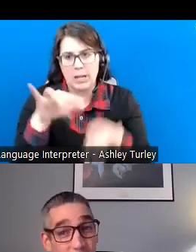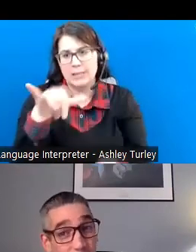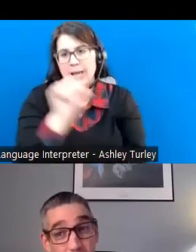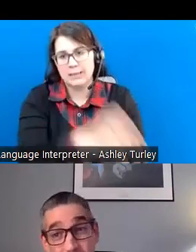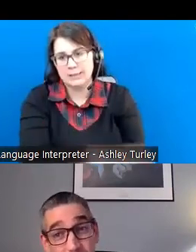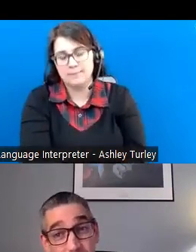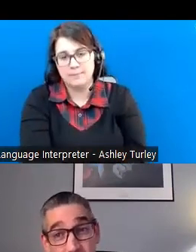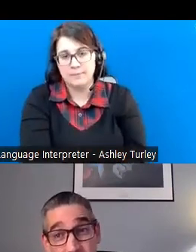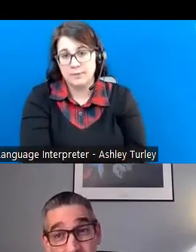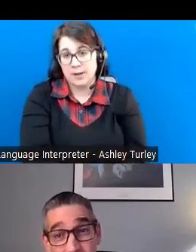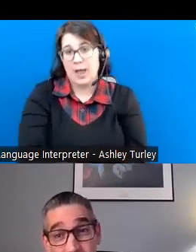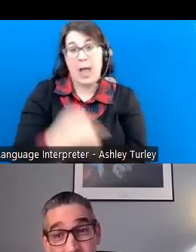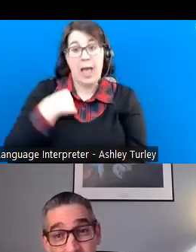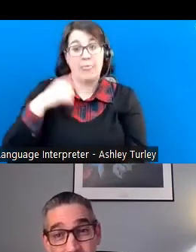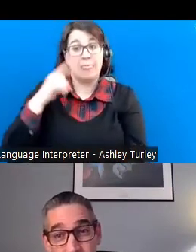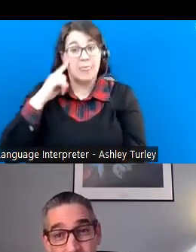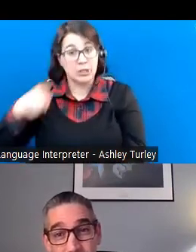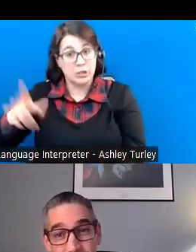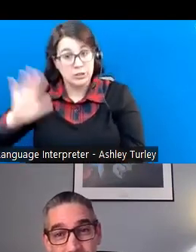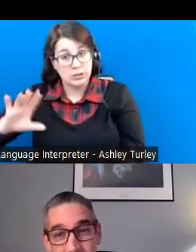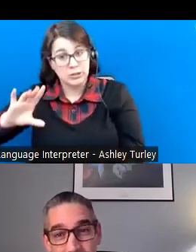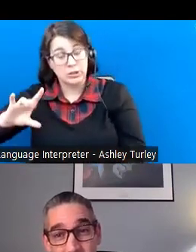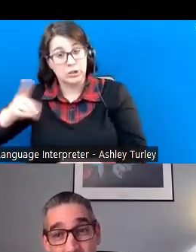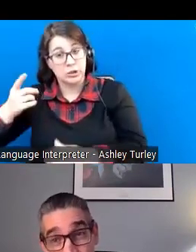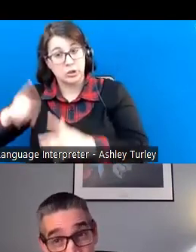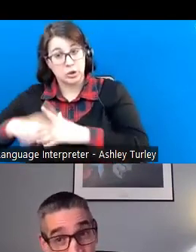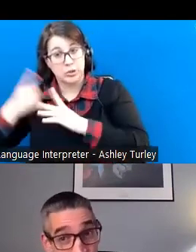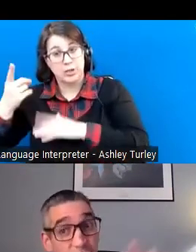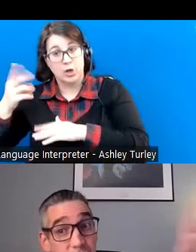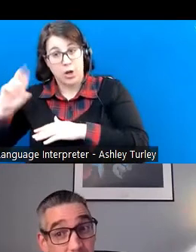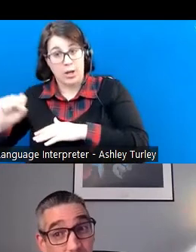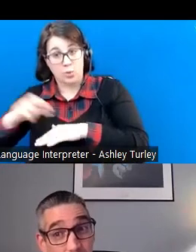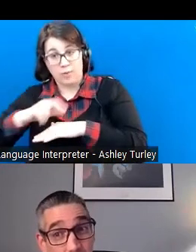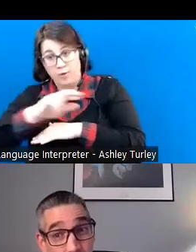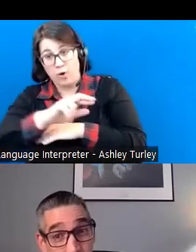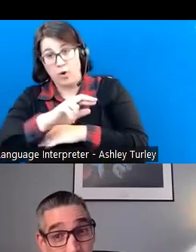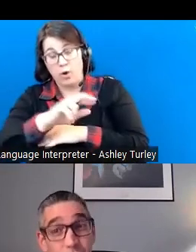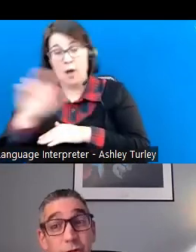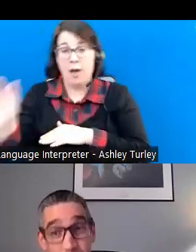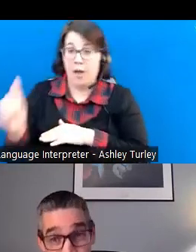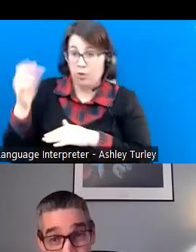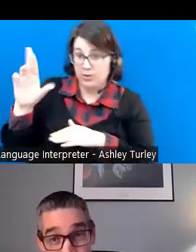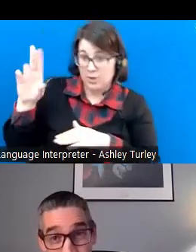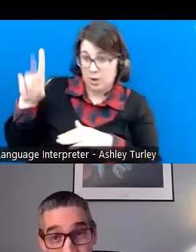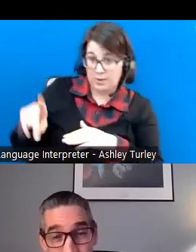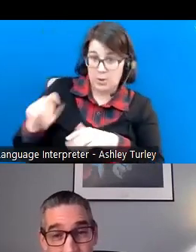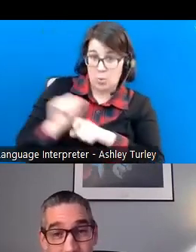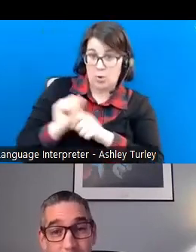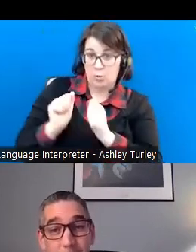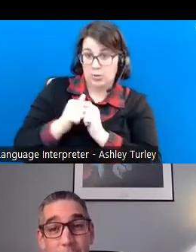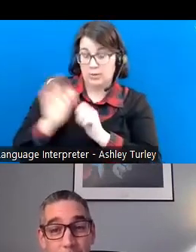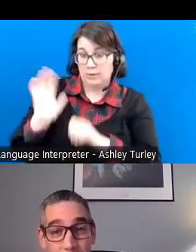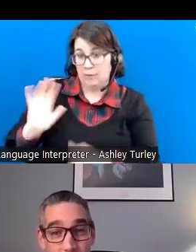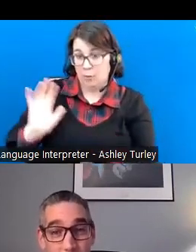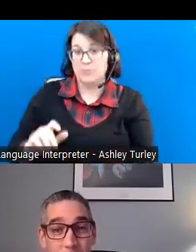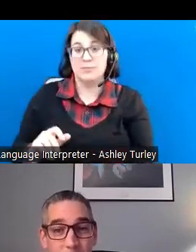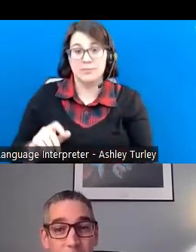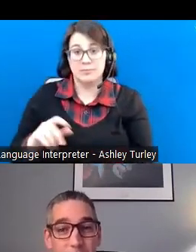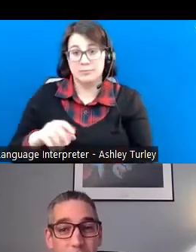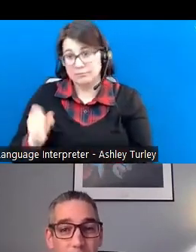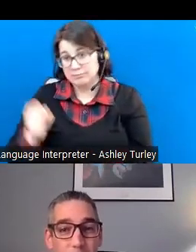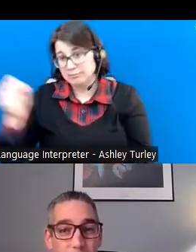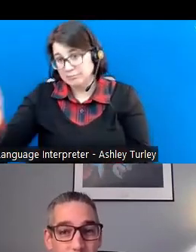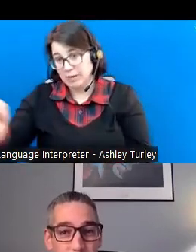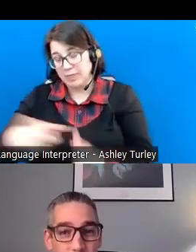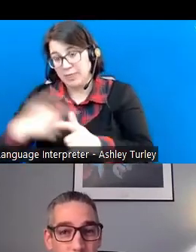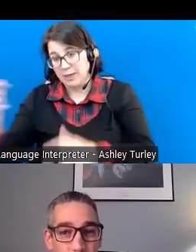it is. Okay. And I think pretty sure she started out as a DRS referral that even another CRP worked with originally that we came in to